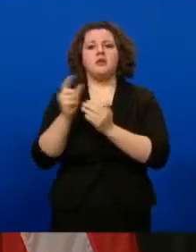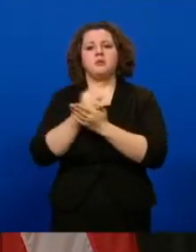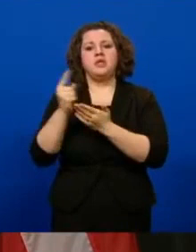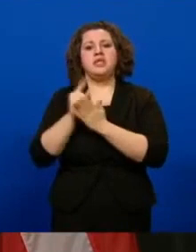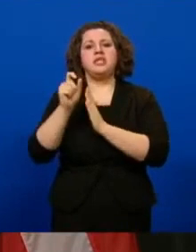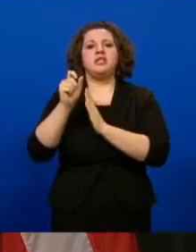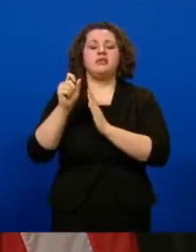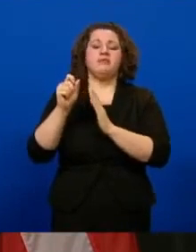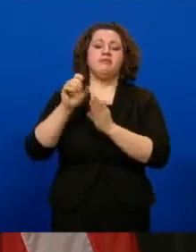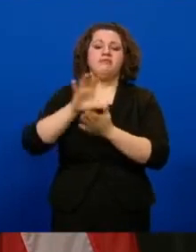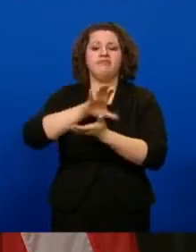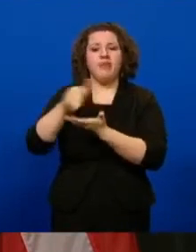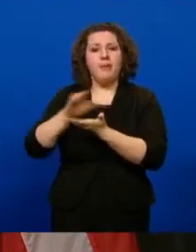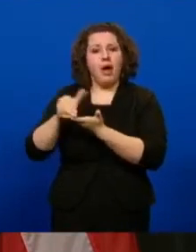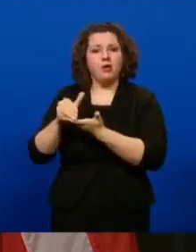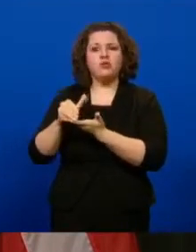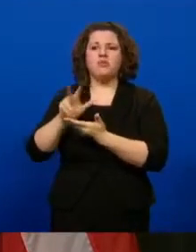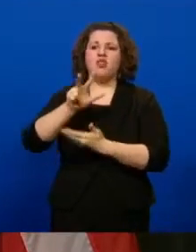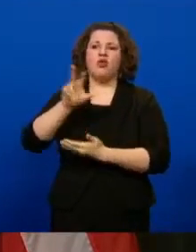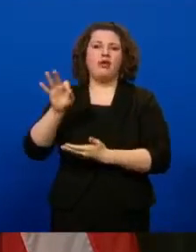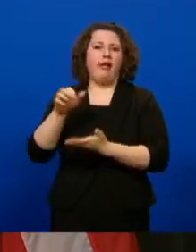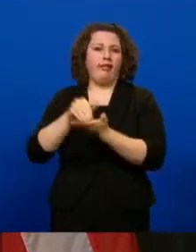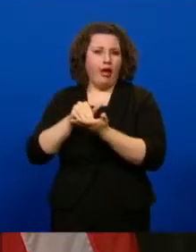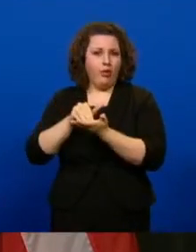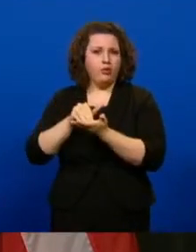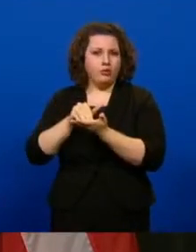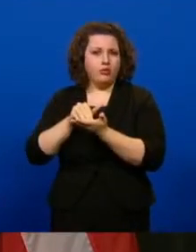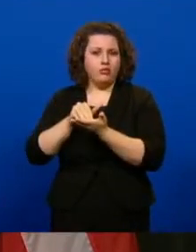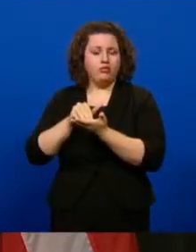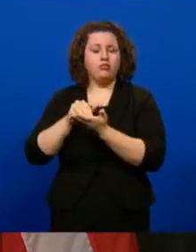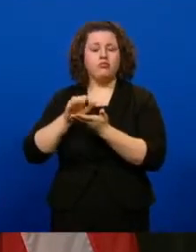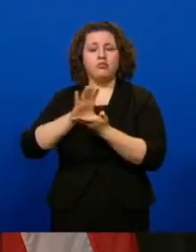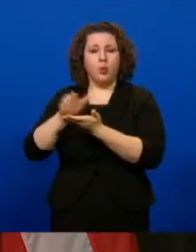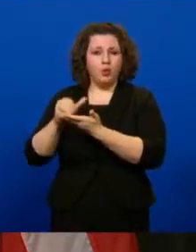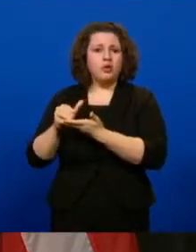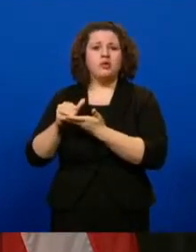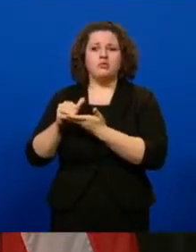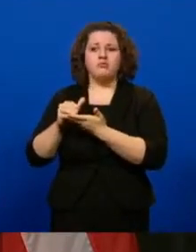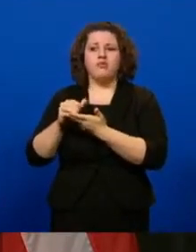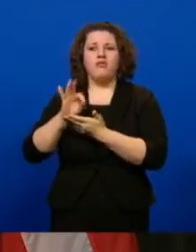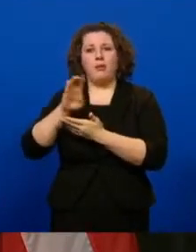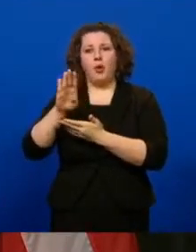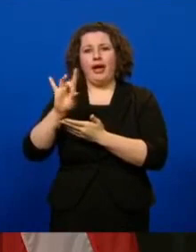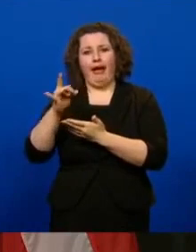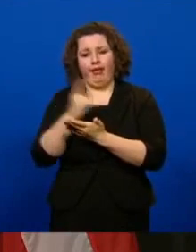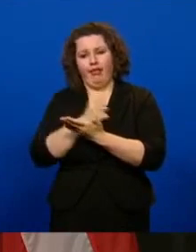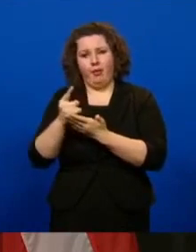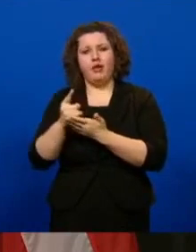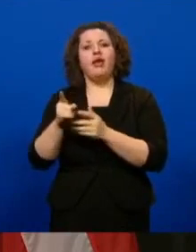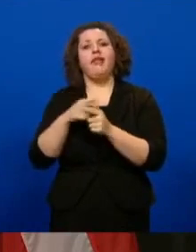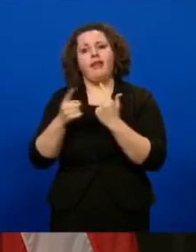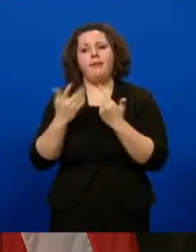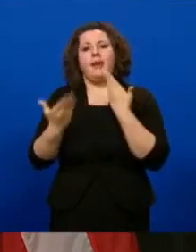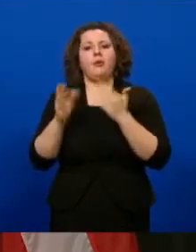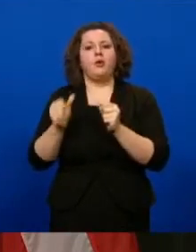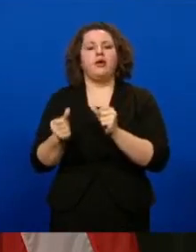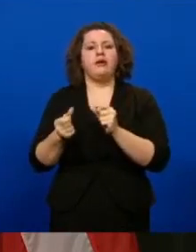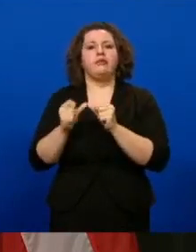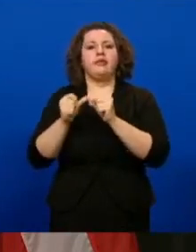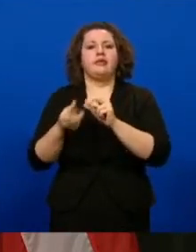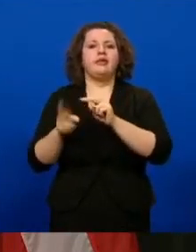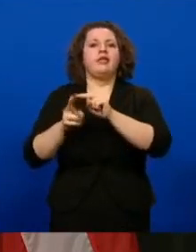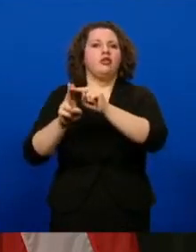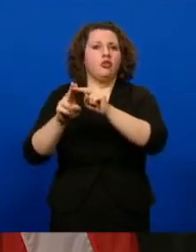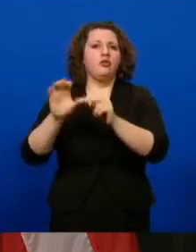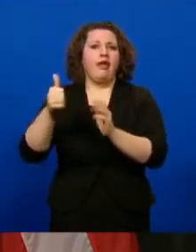would increase to 39,000 doses by the week of February 8th and could continue to increase by another 10